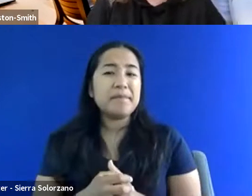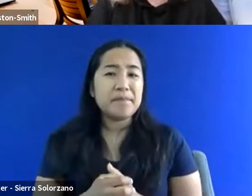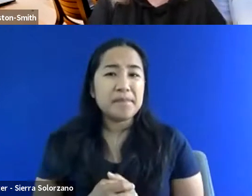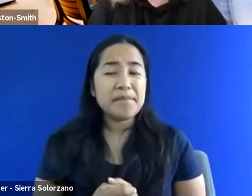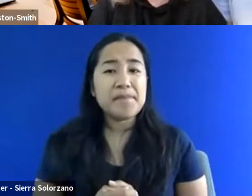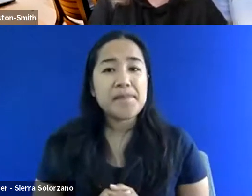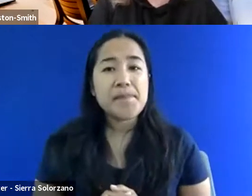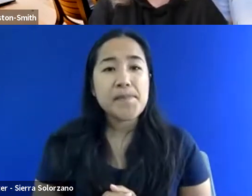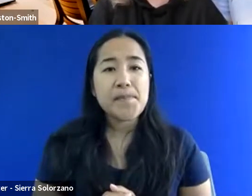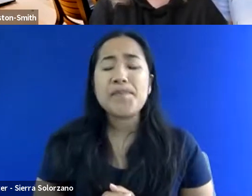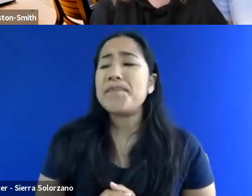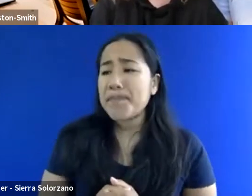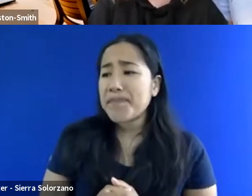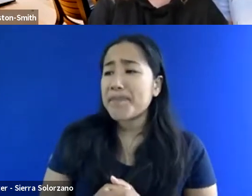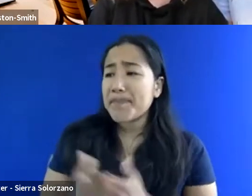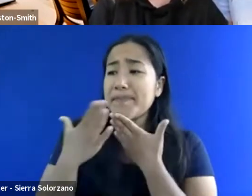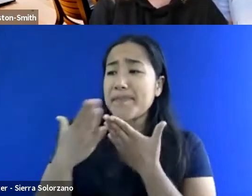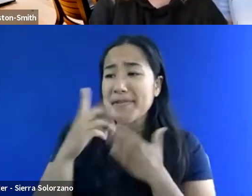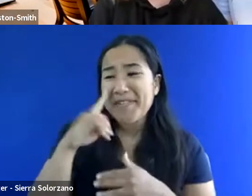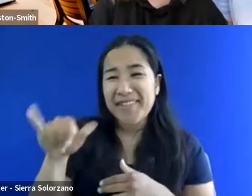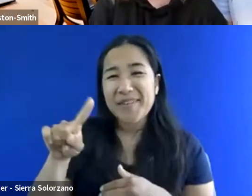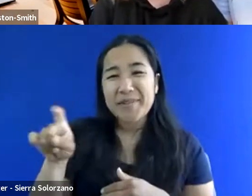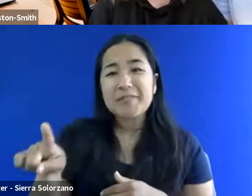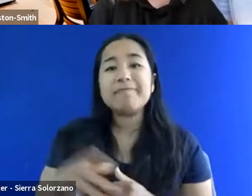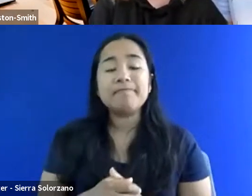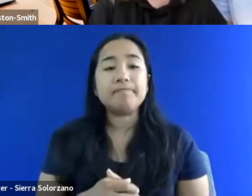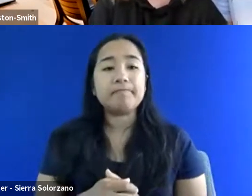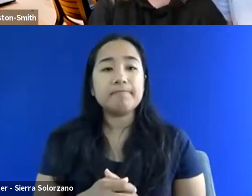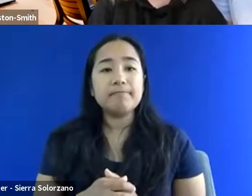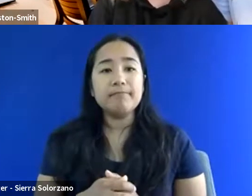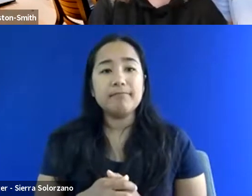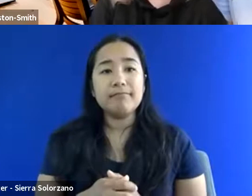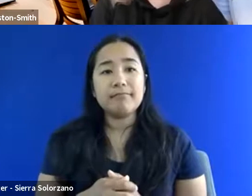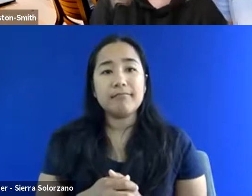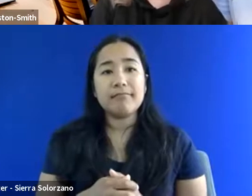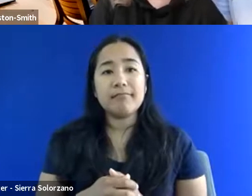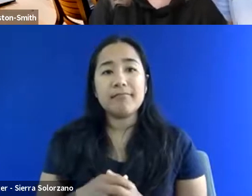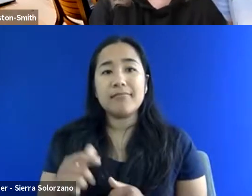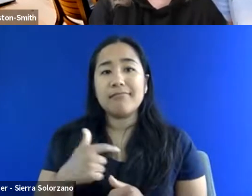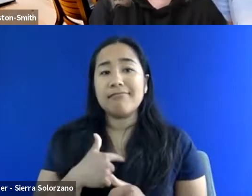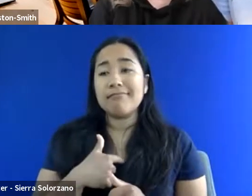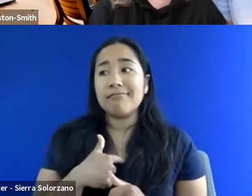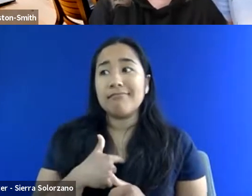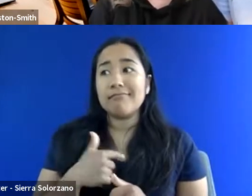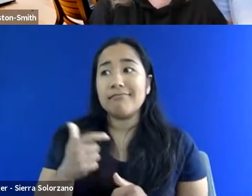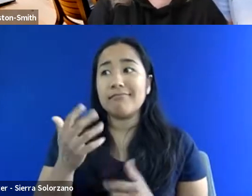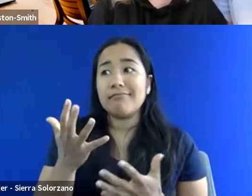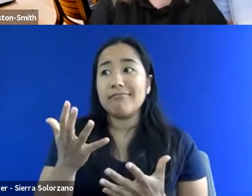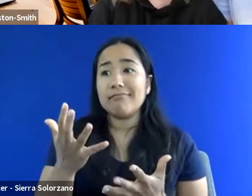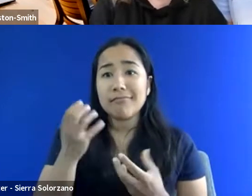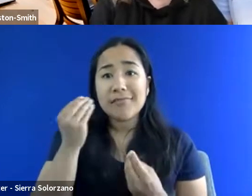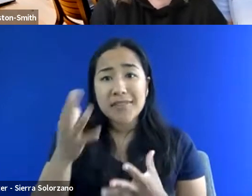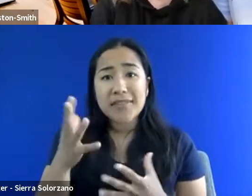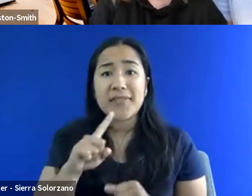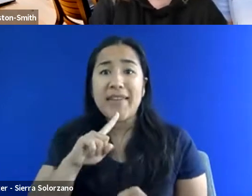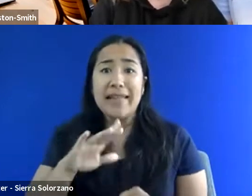Thank you so much for that question. And I want to first like validate that and saying that, um, I have